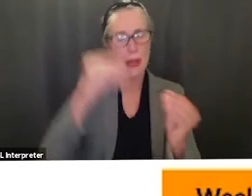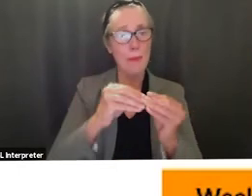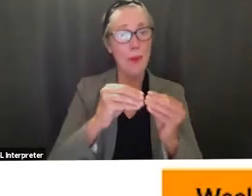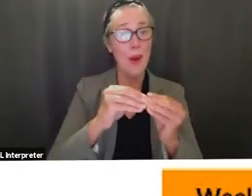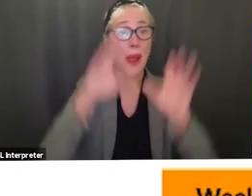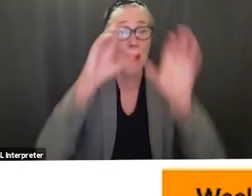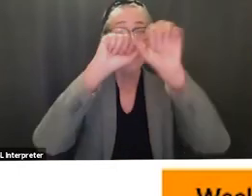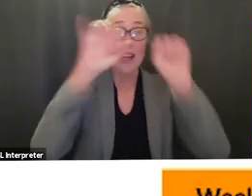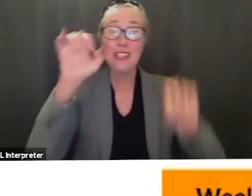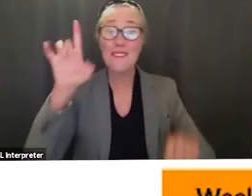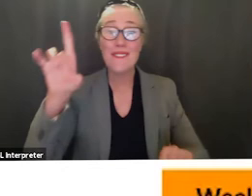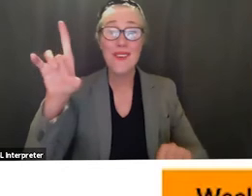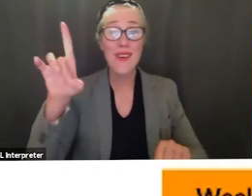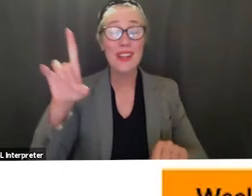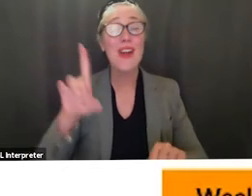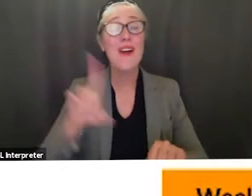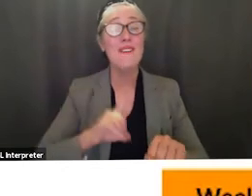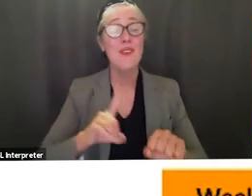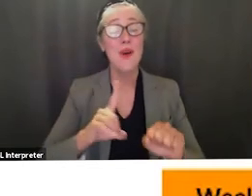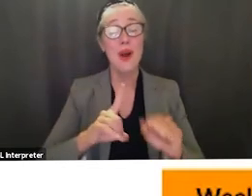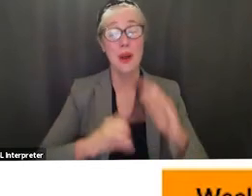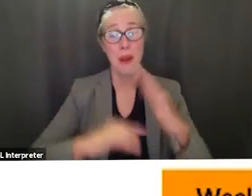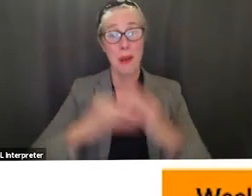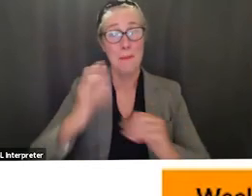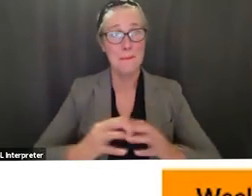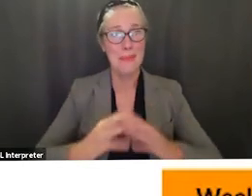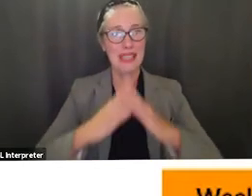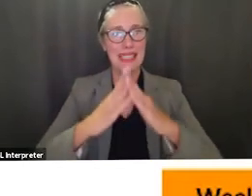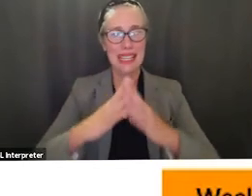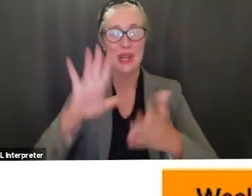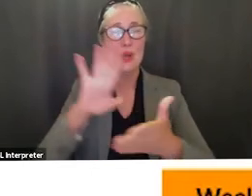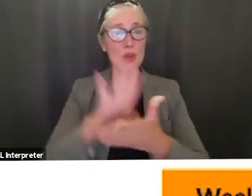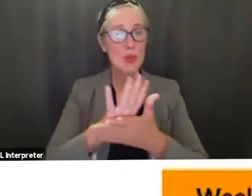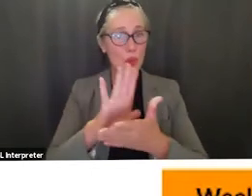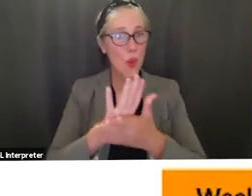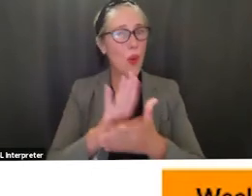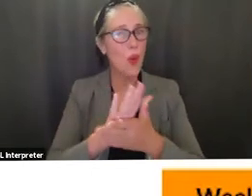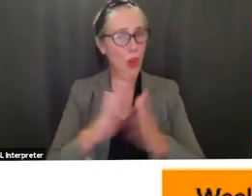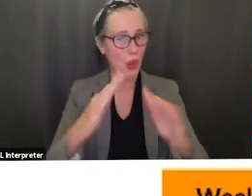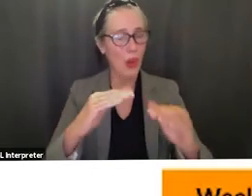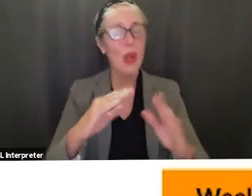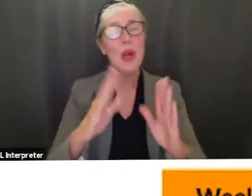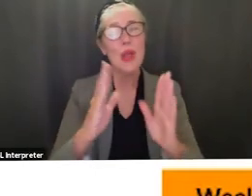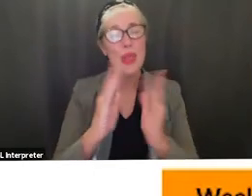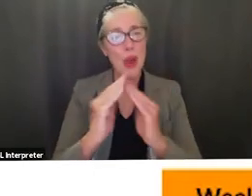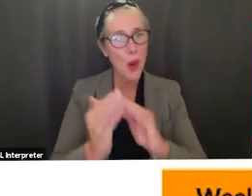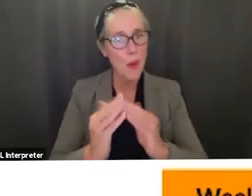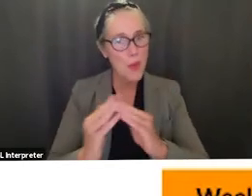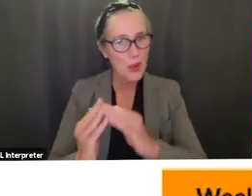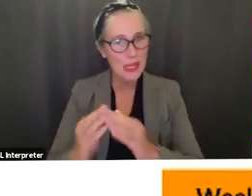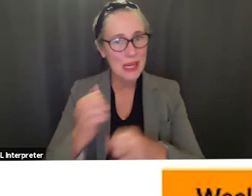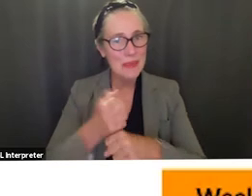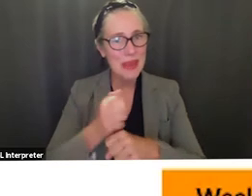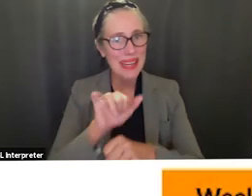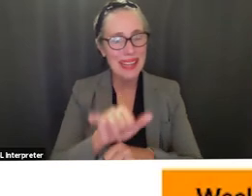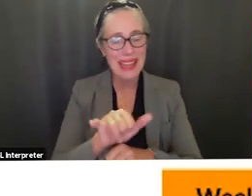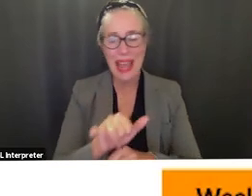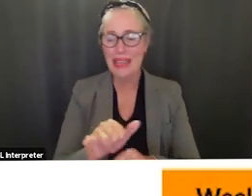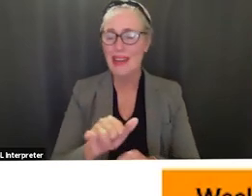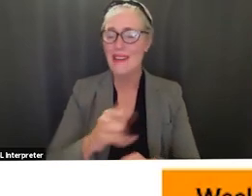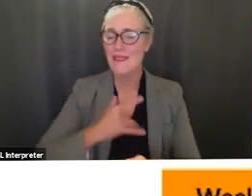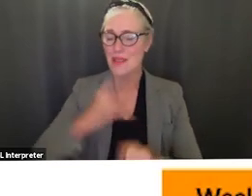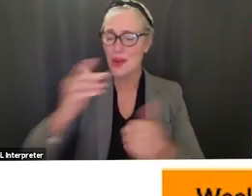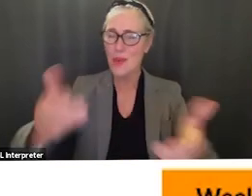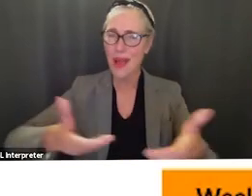building our school community uh and uh really uh focusing in on making that the most welcoming